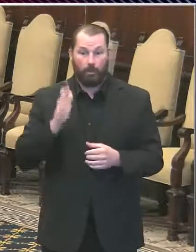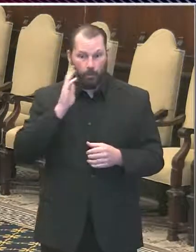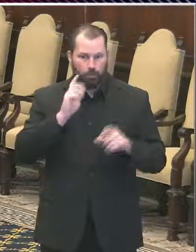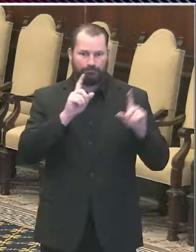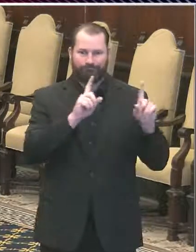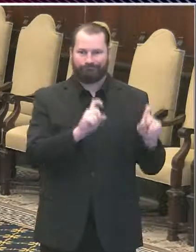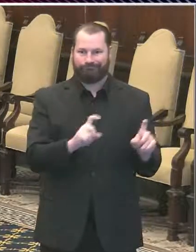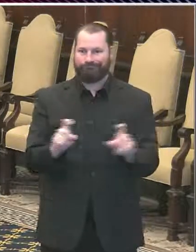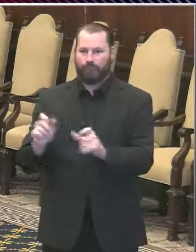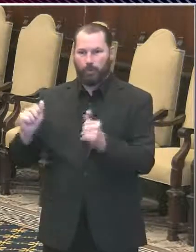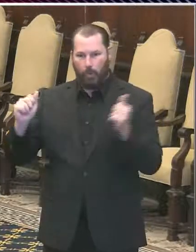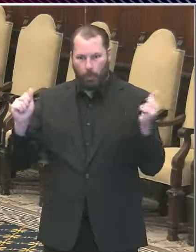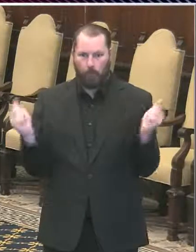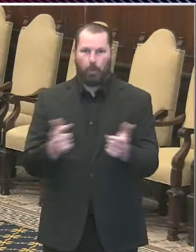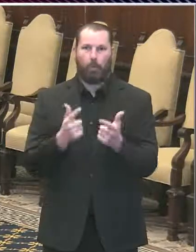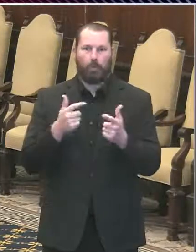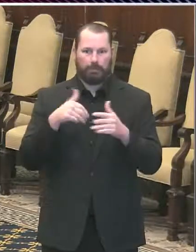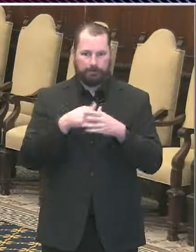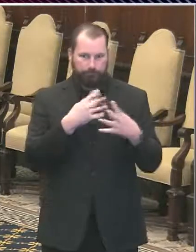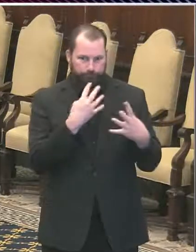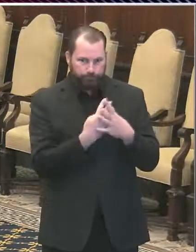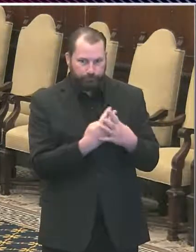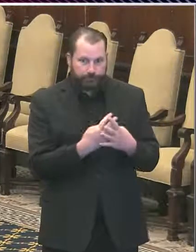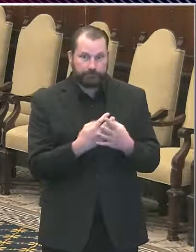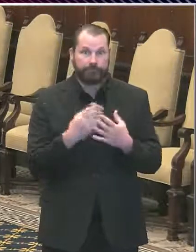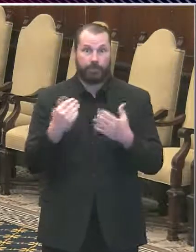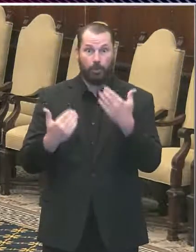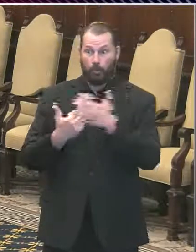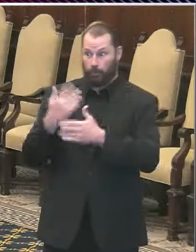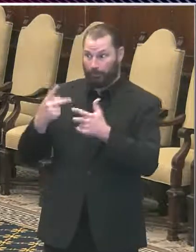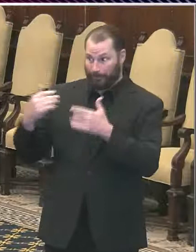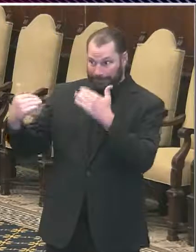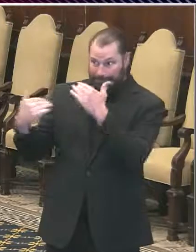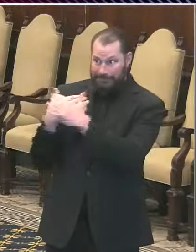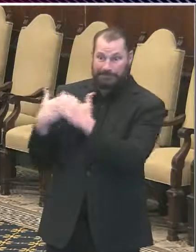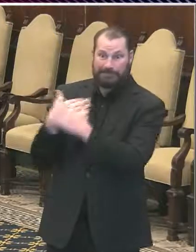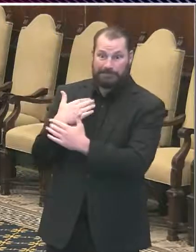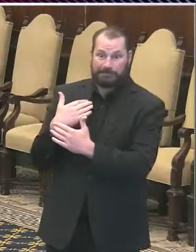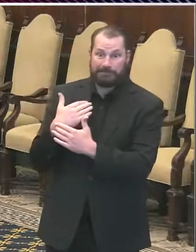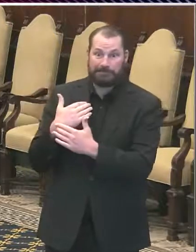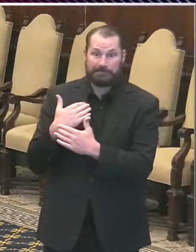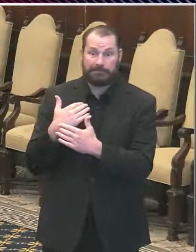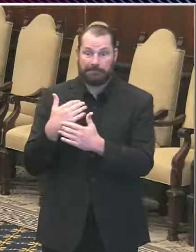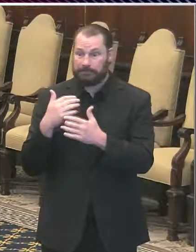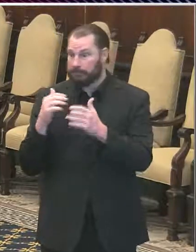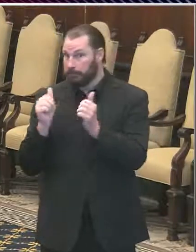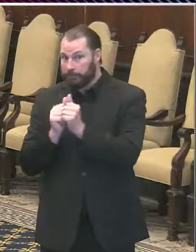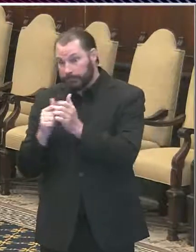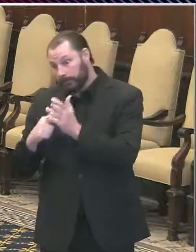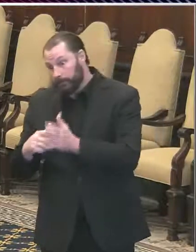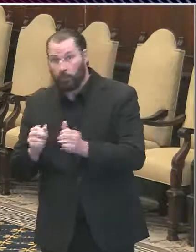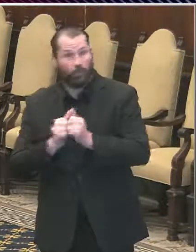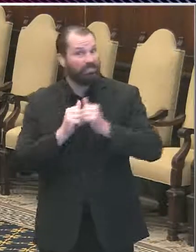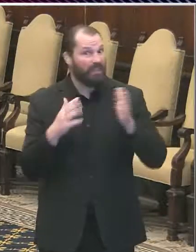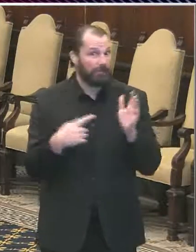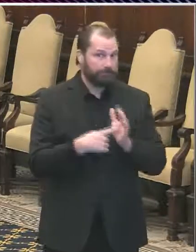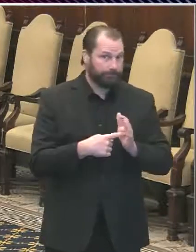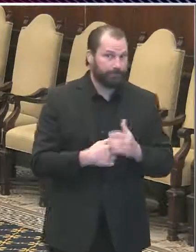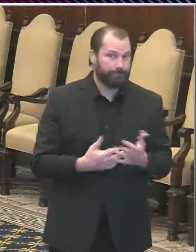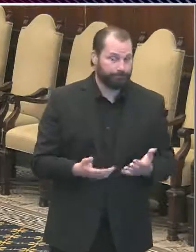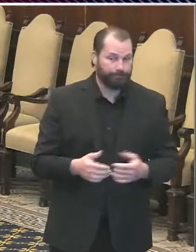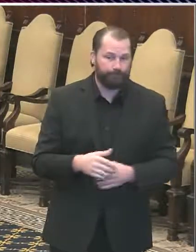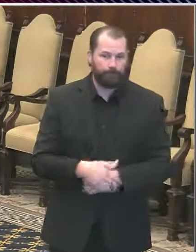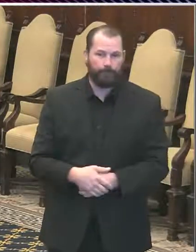newly admitted people entering the Philadelphia Department of Prison facilities before testing was only available for those experiencing symptoms.